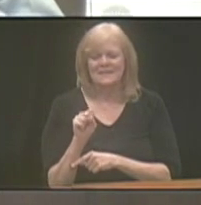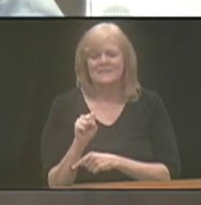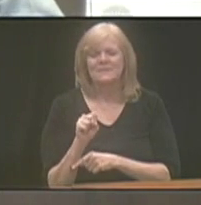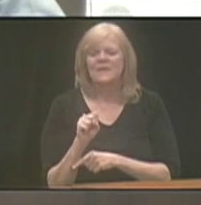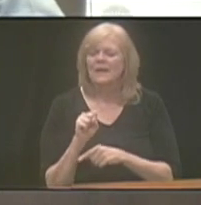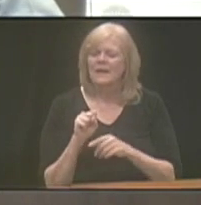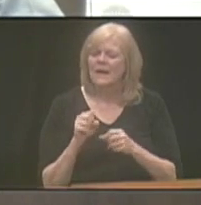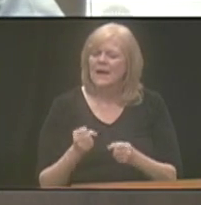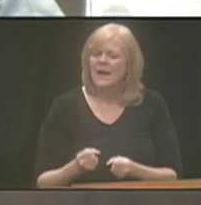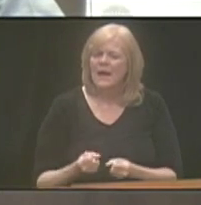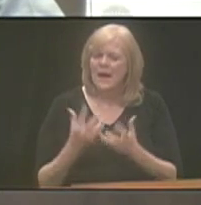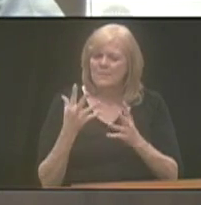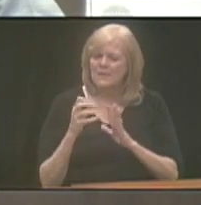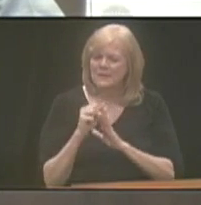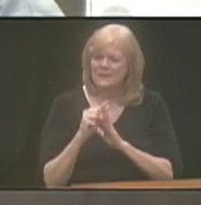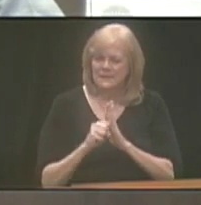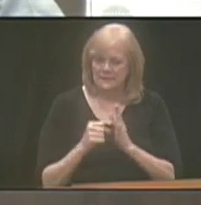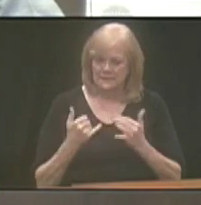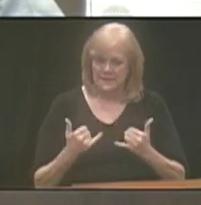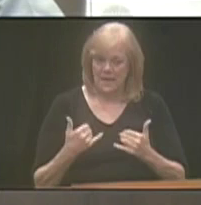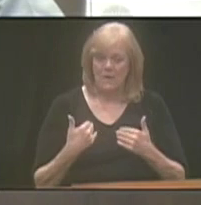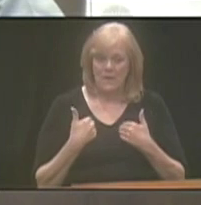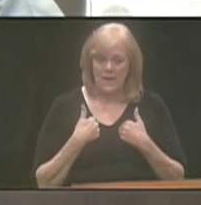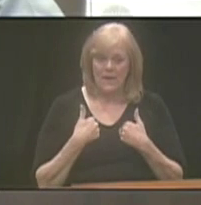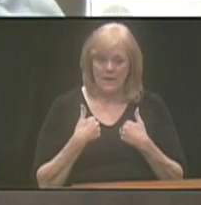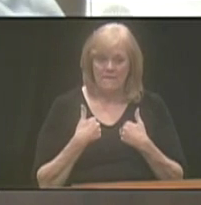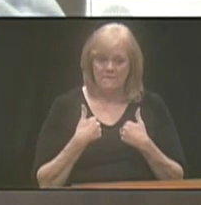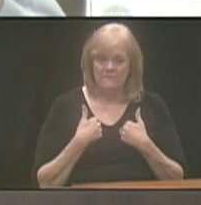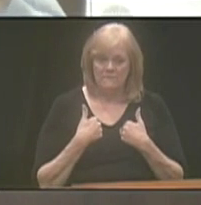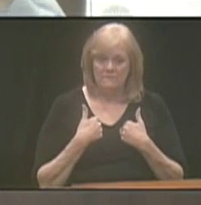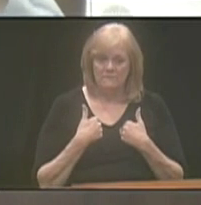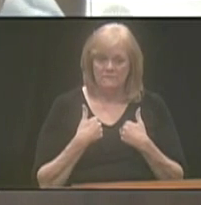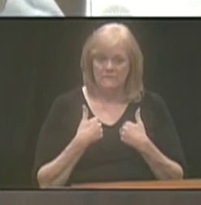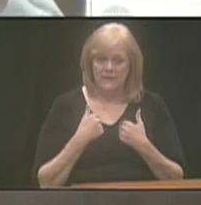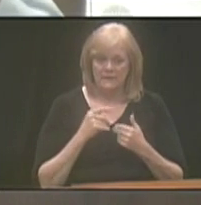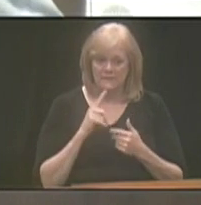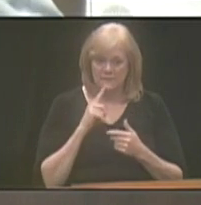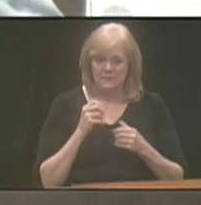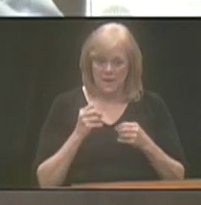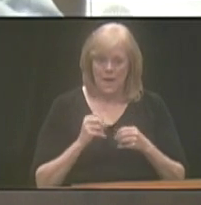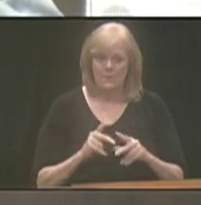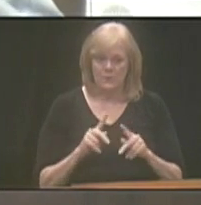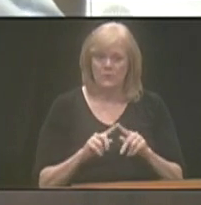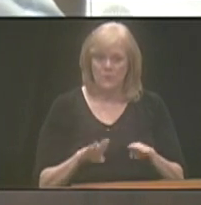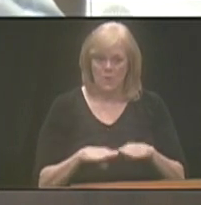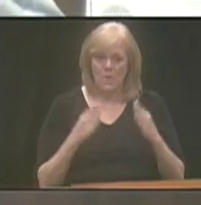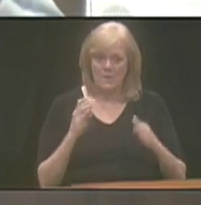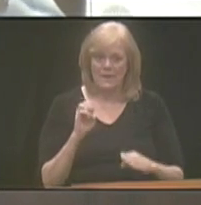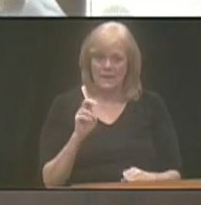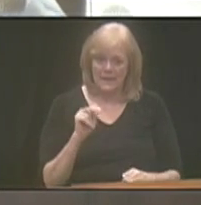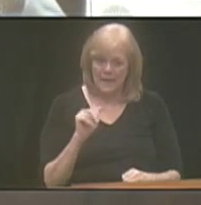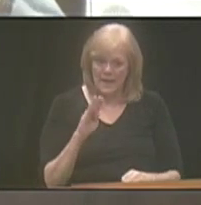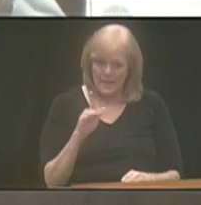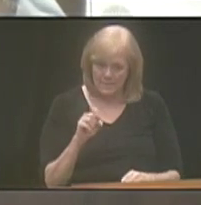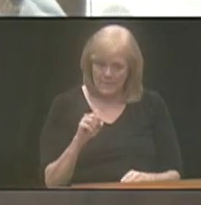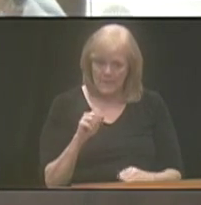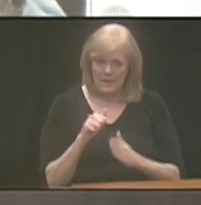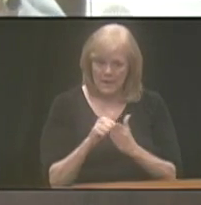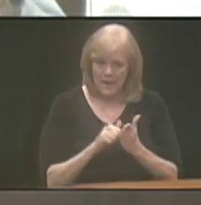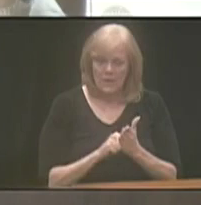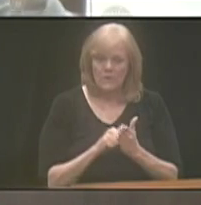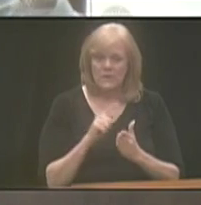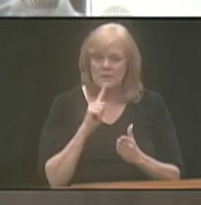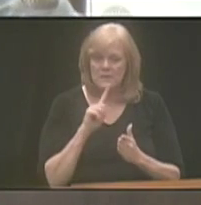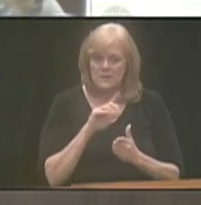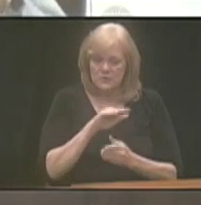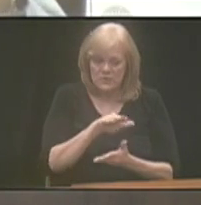So, how many states now have, is there the opportunity to open an ABLE account? And then, is